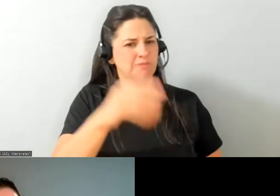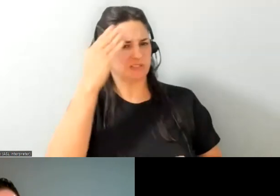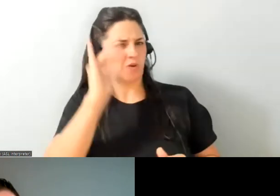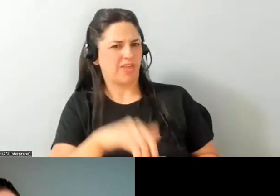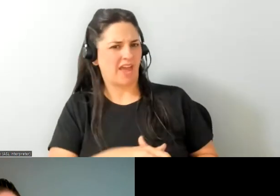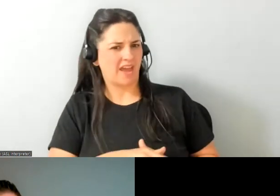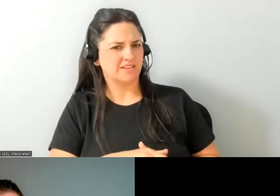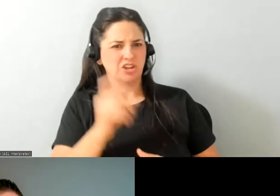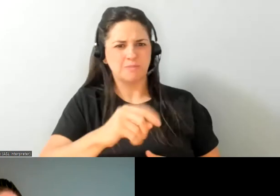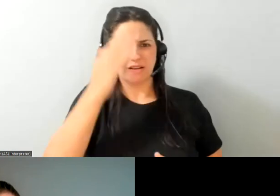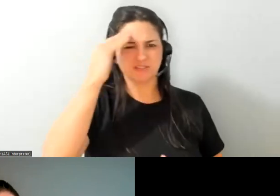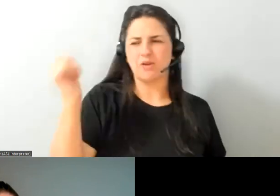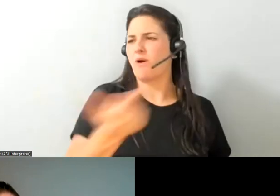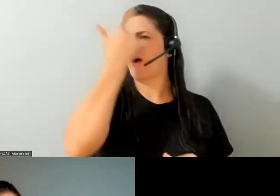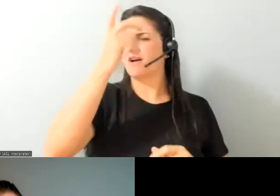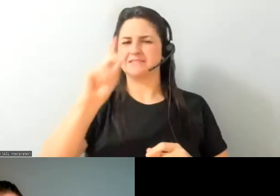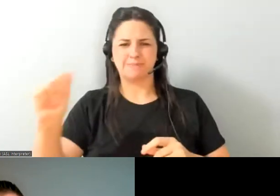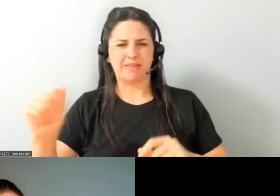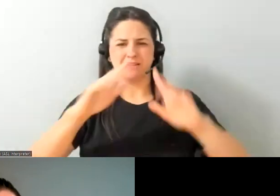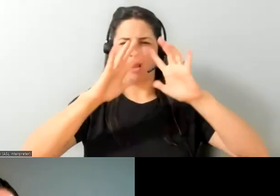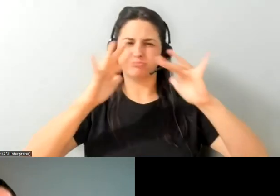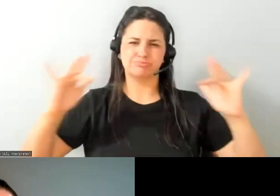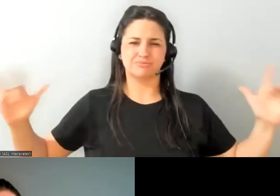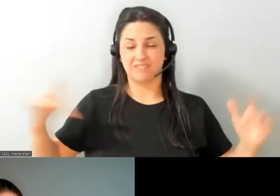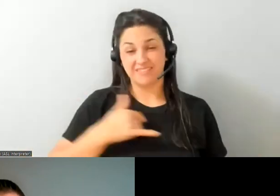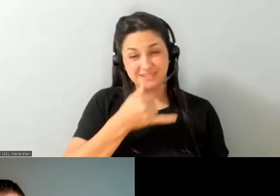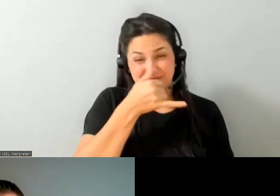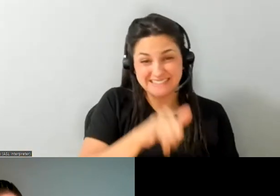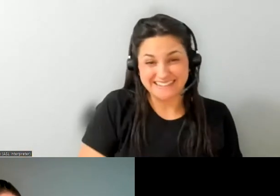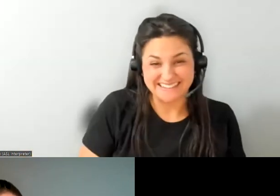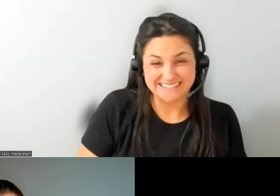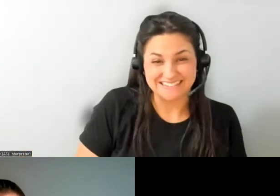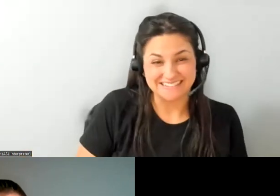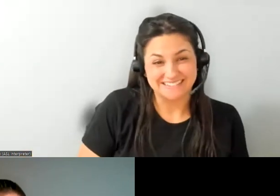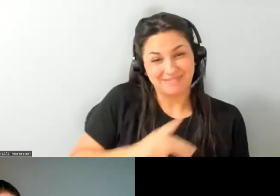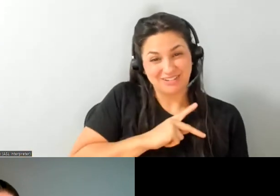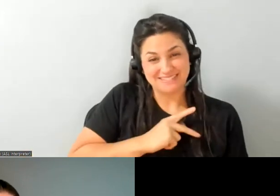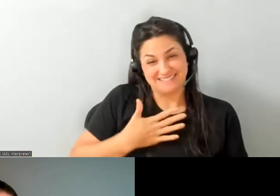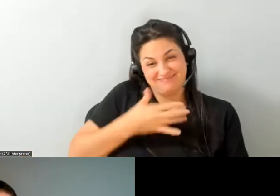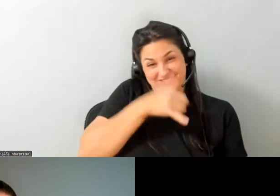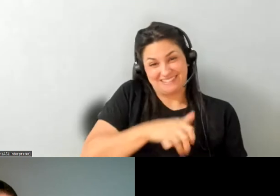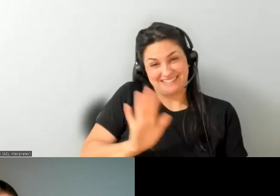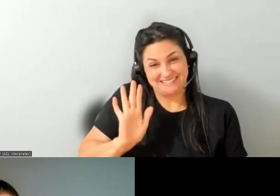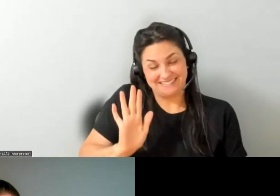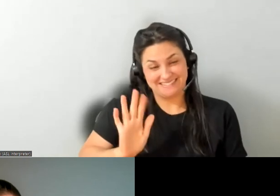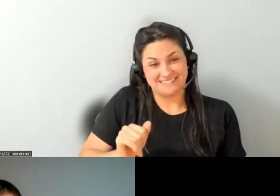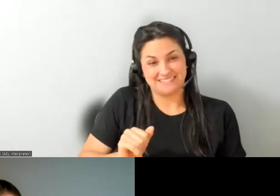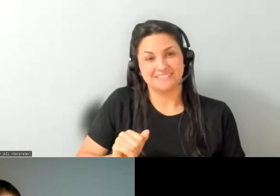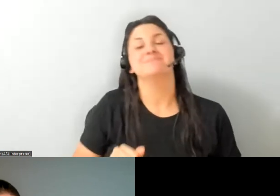must know about every disability is just ridiculous to me personally yeah yeah uh